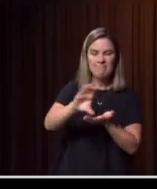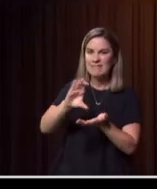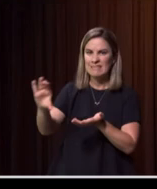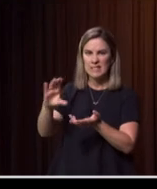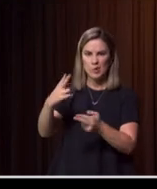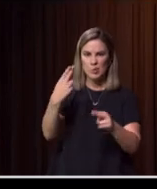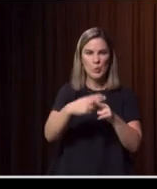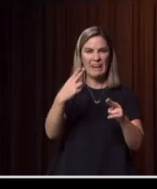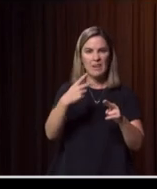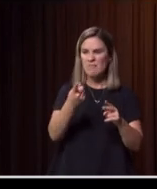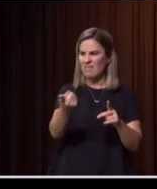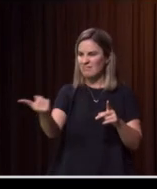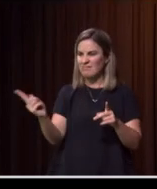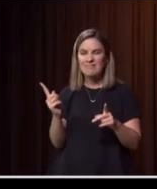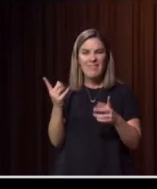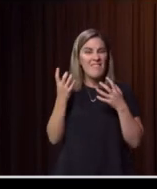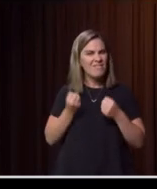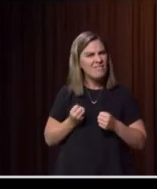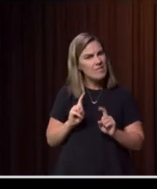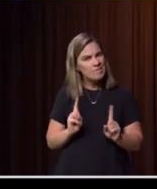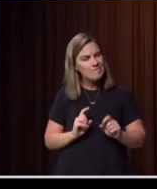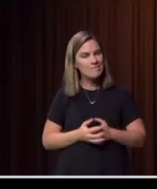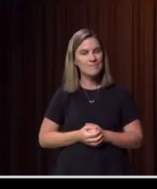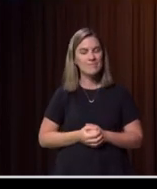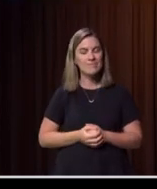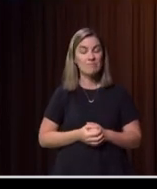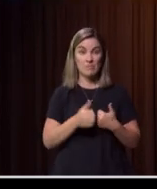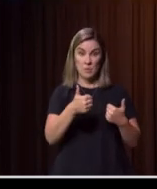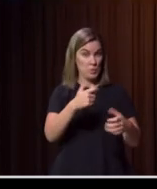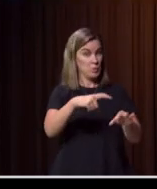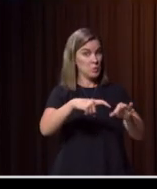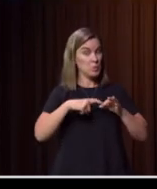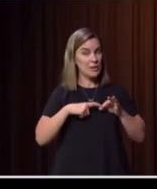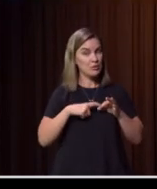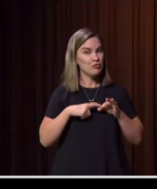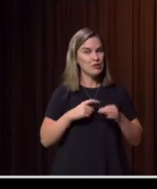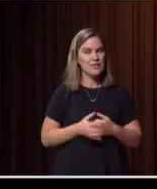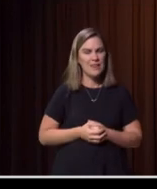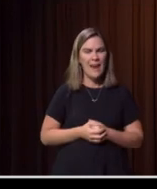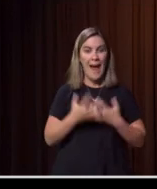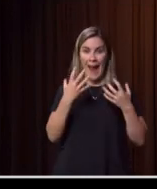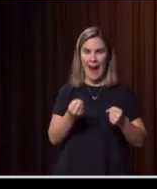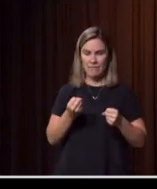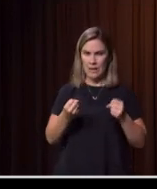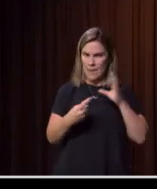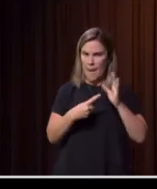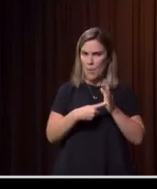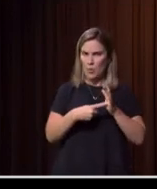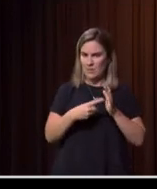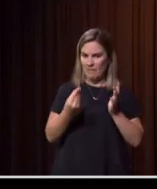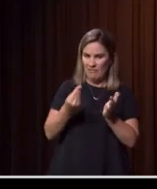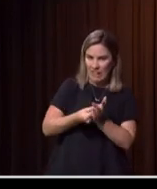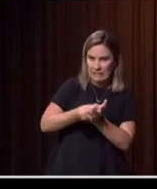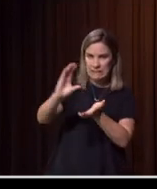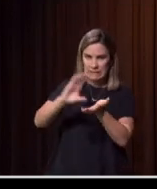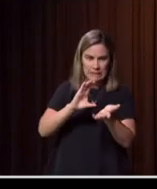That's a that's a wonderful question. And the simple answer is this, that yes, there's a there's a need to distribute funding and programs and